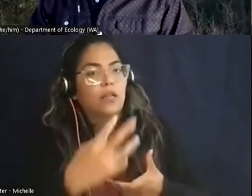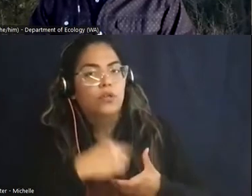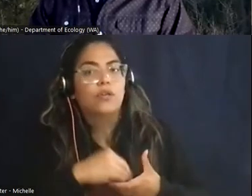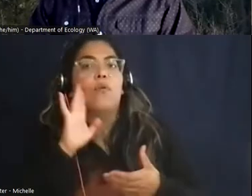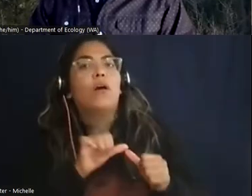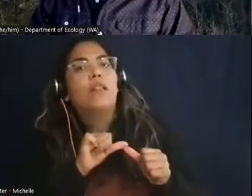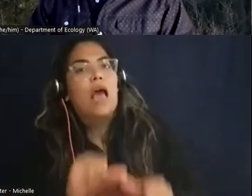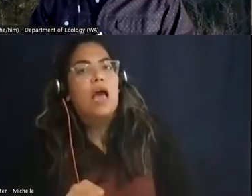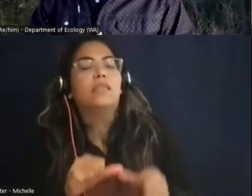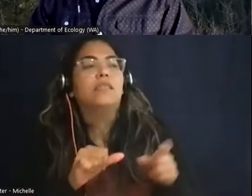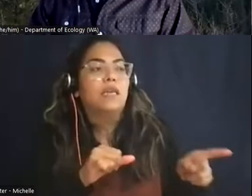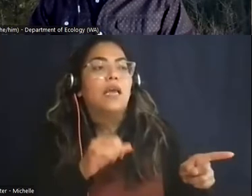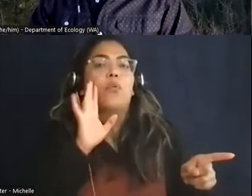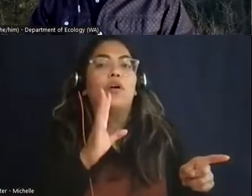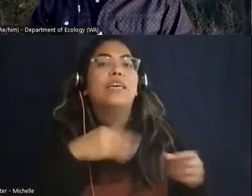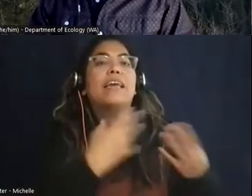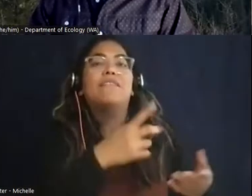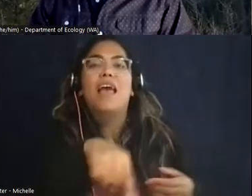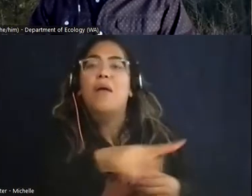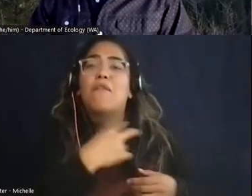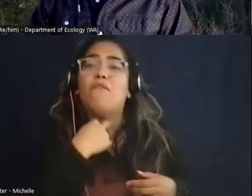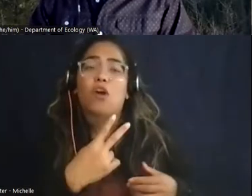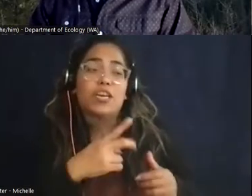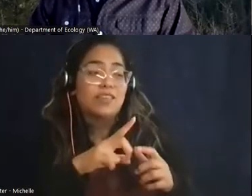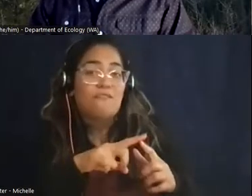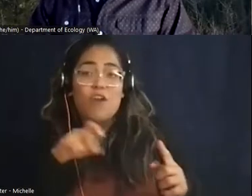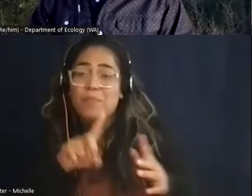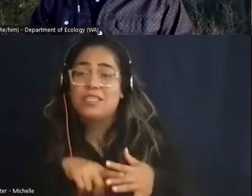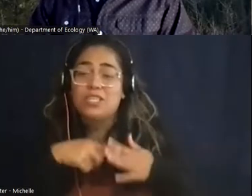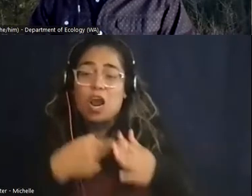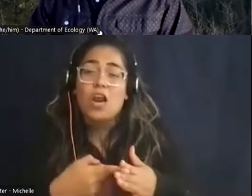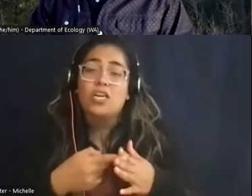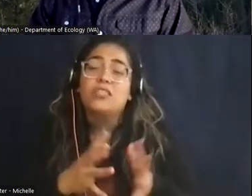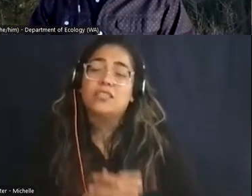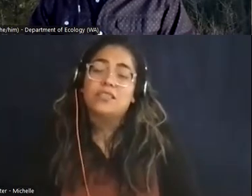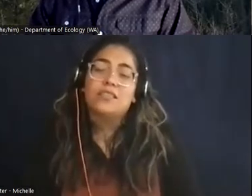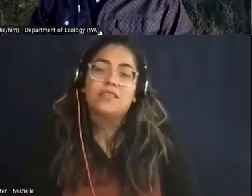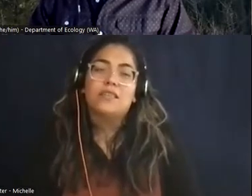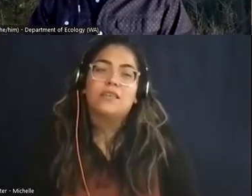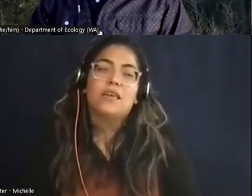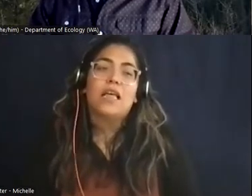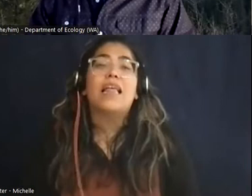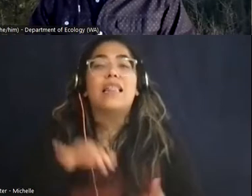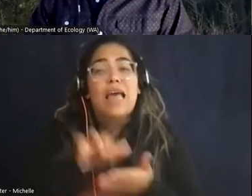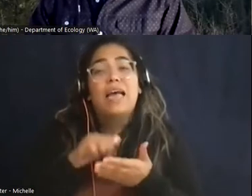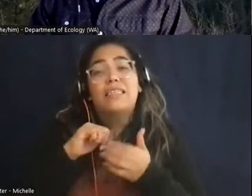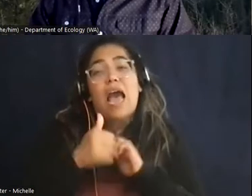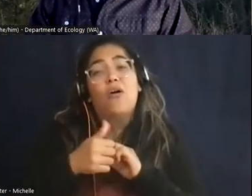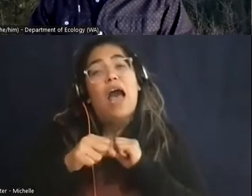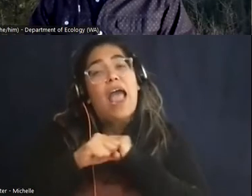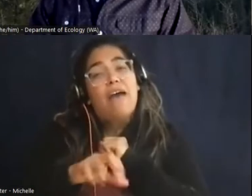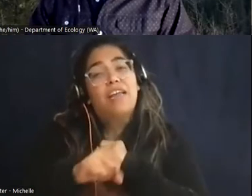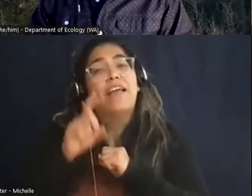engages them from the beginning and gives them a voice and that that's how i um advocate for diversity in the workplace